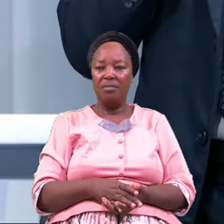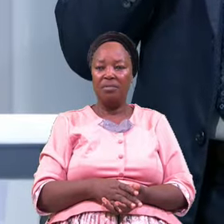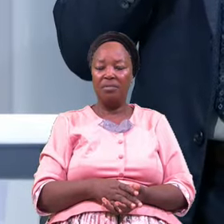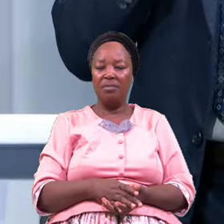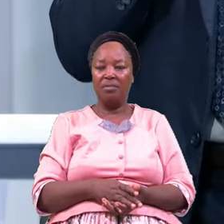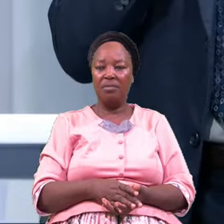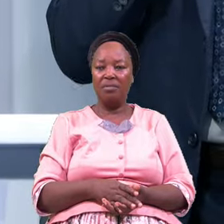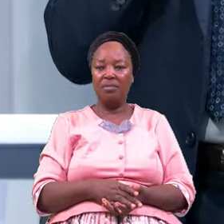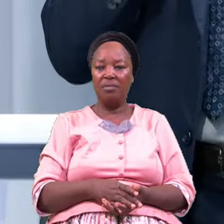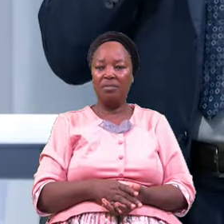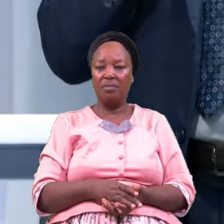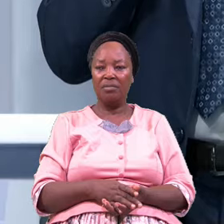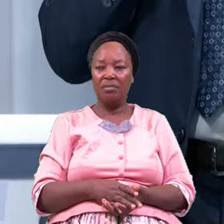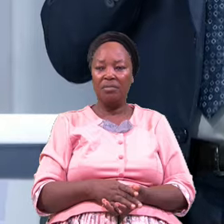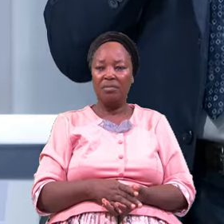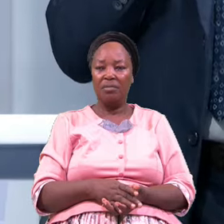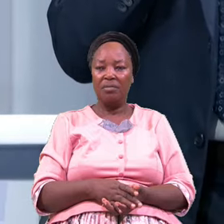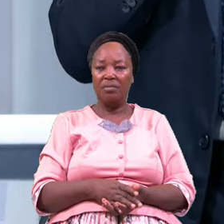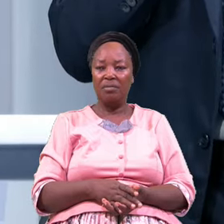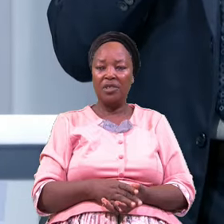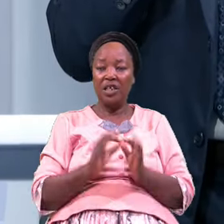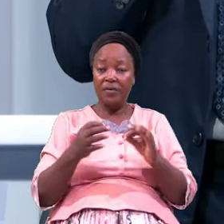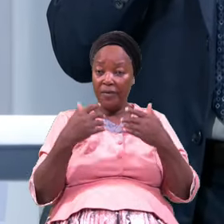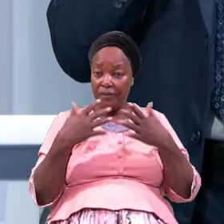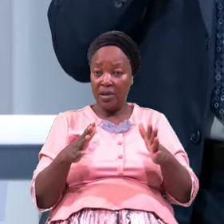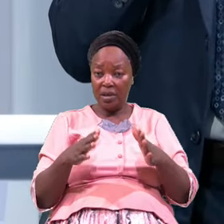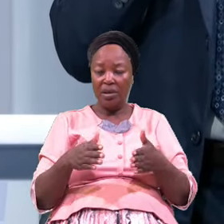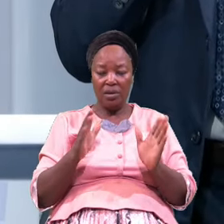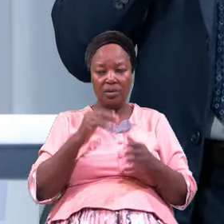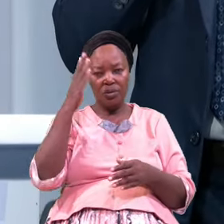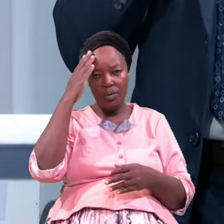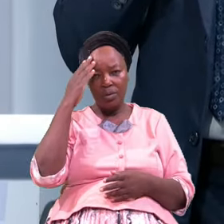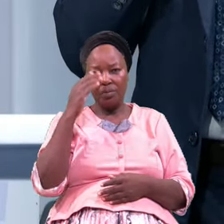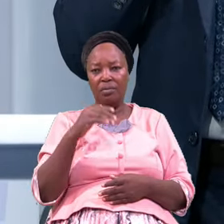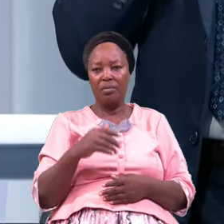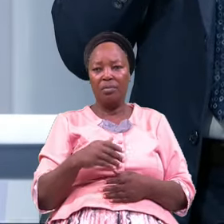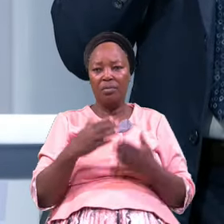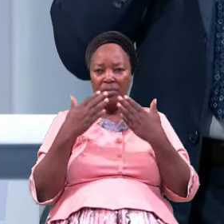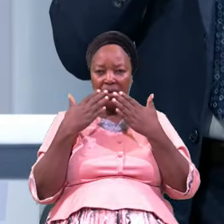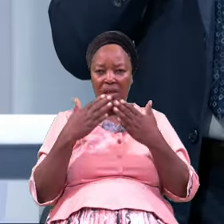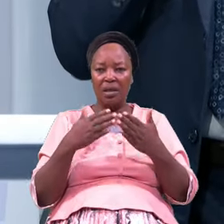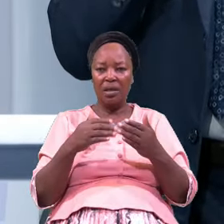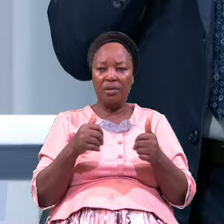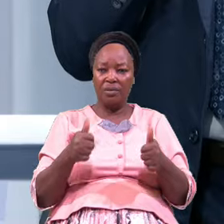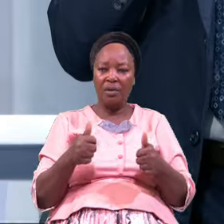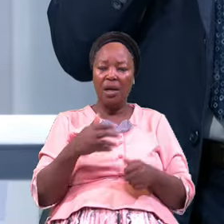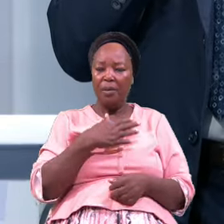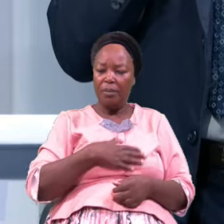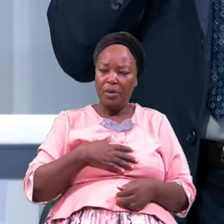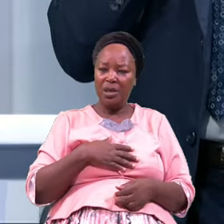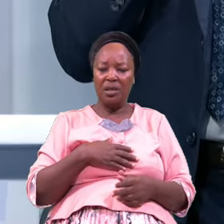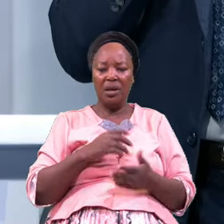And Let Me See The Flag Up If You Finish Yes Please Give Them Your Correct Address